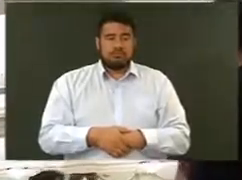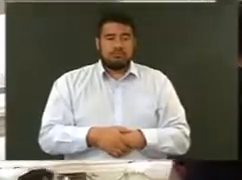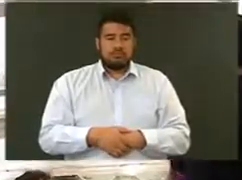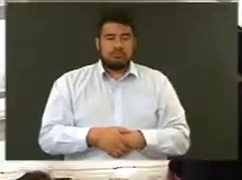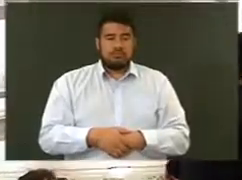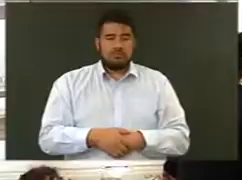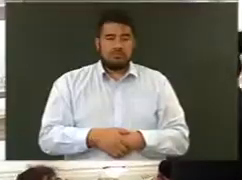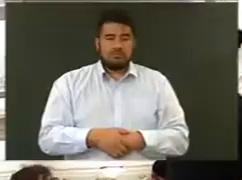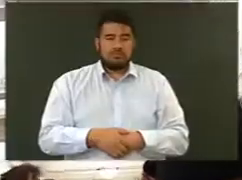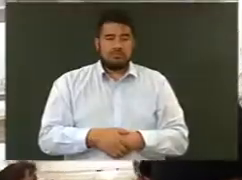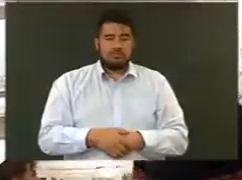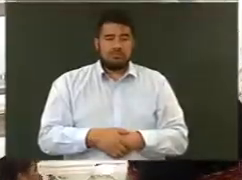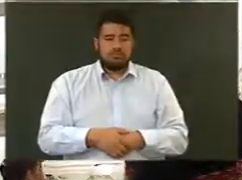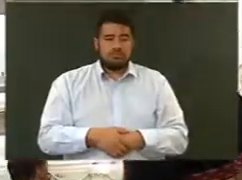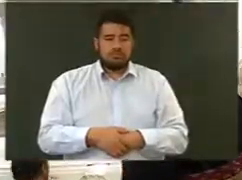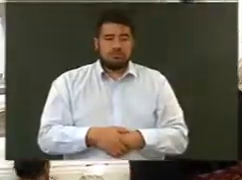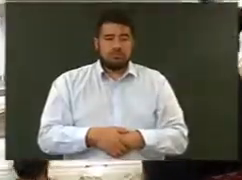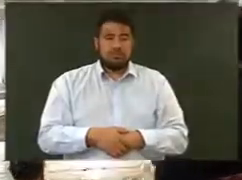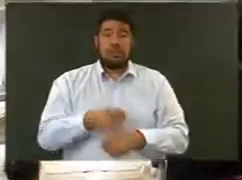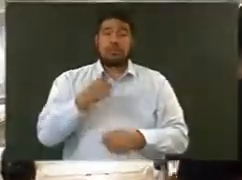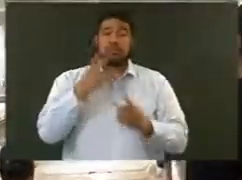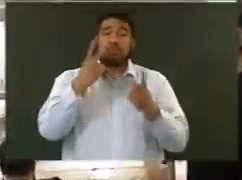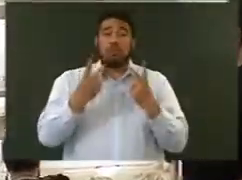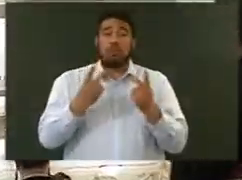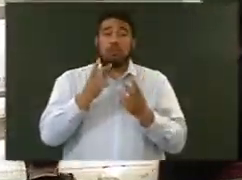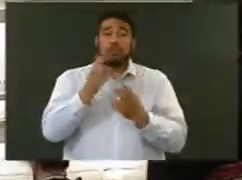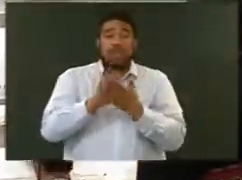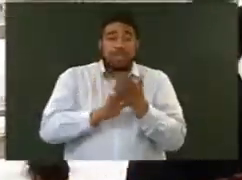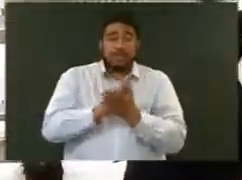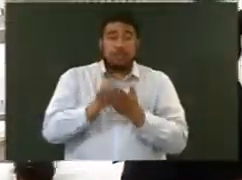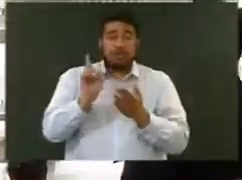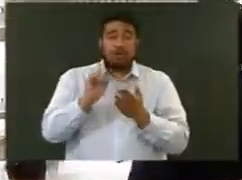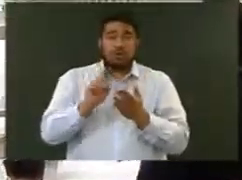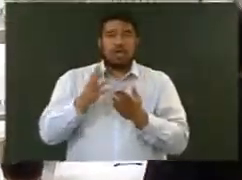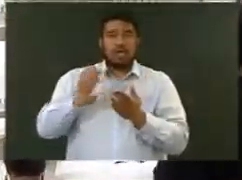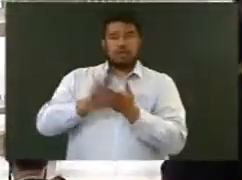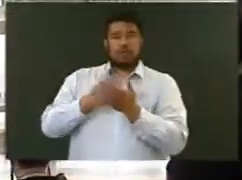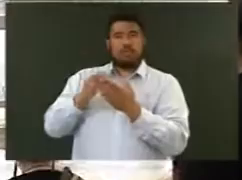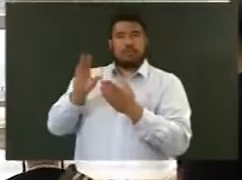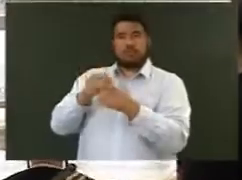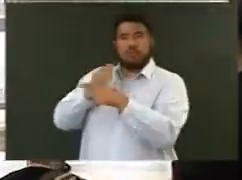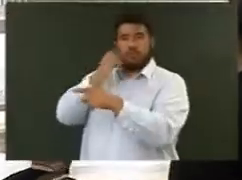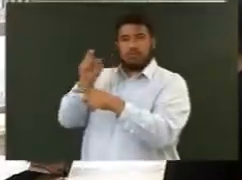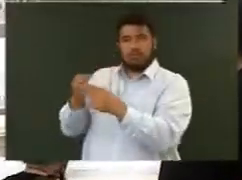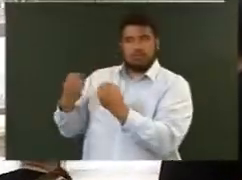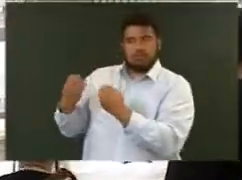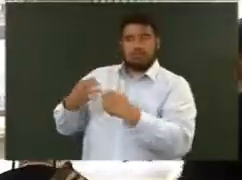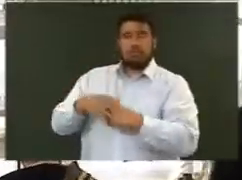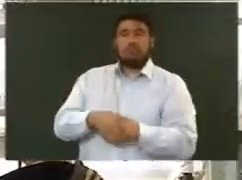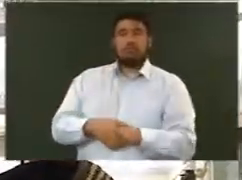rātou ma. Aue, aue, te aroha, ngā